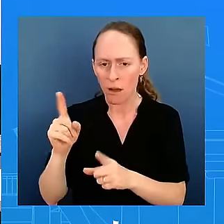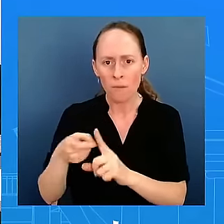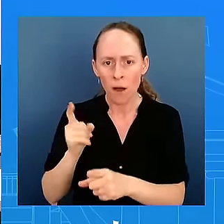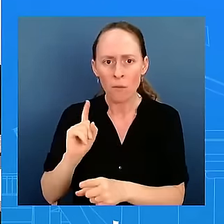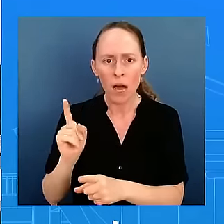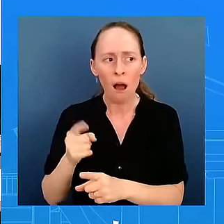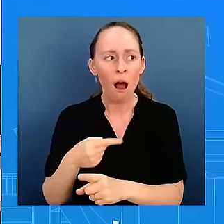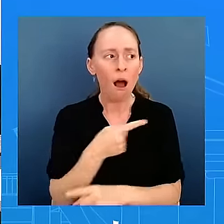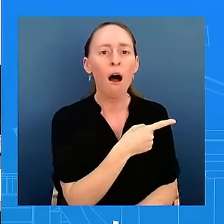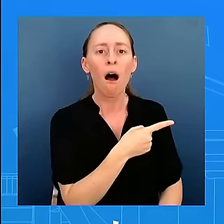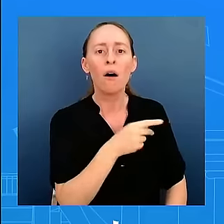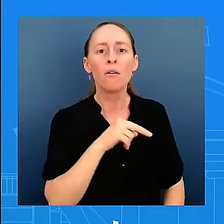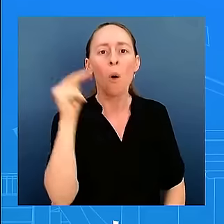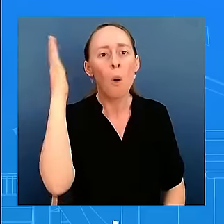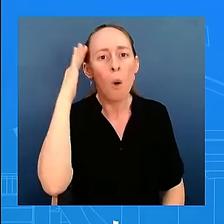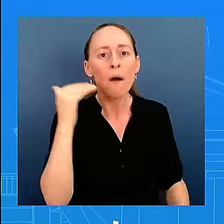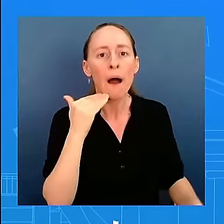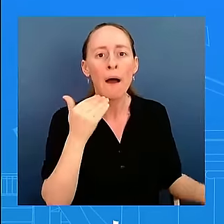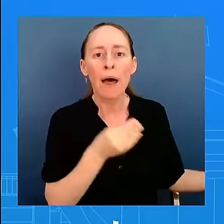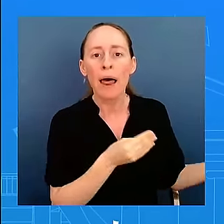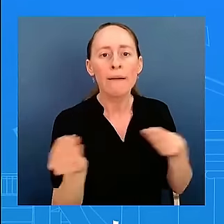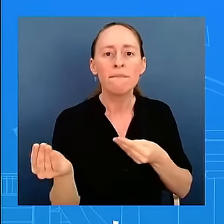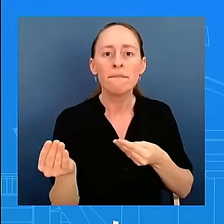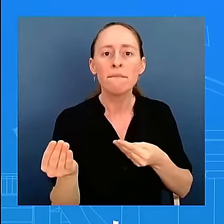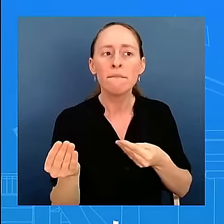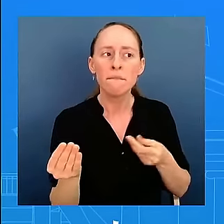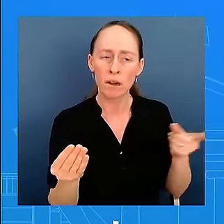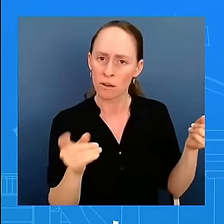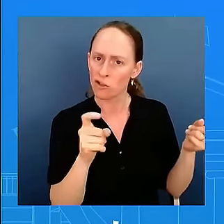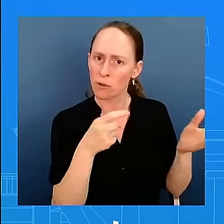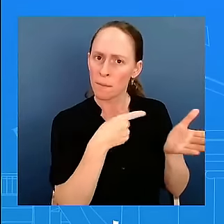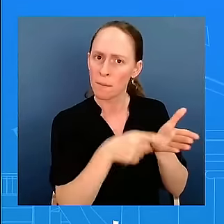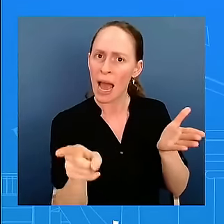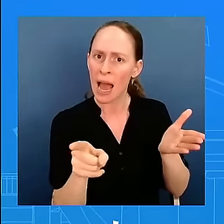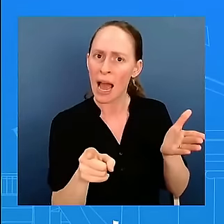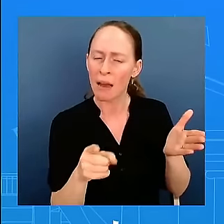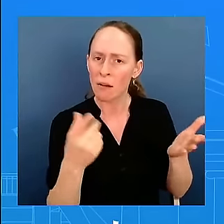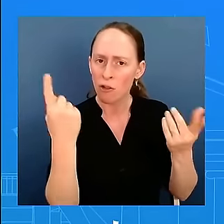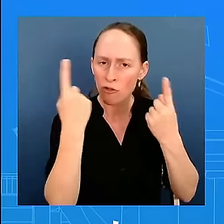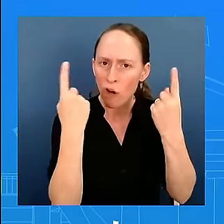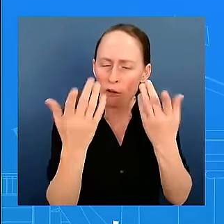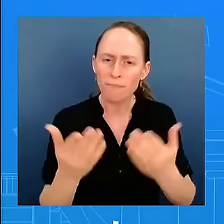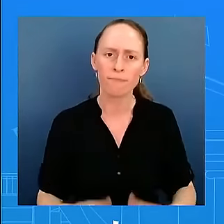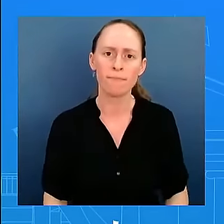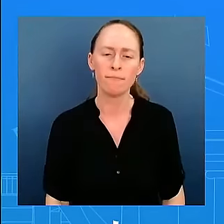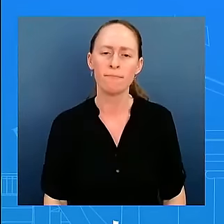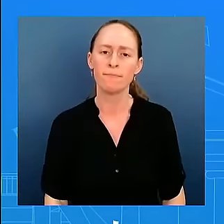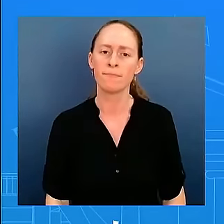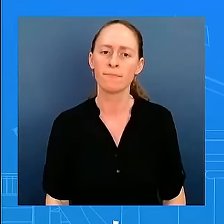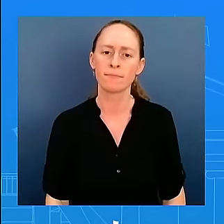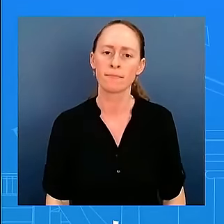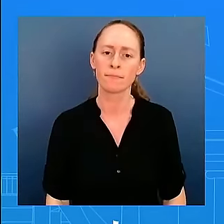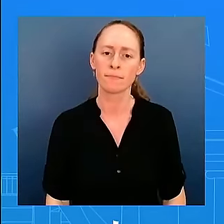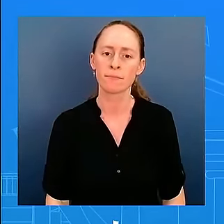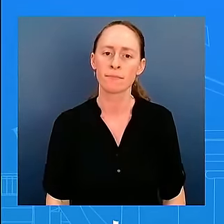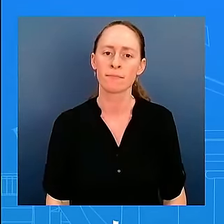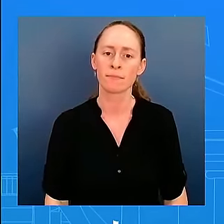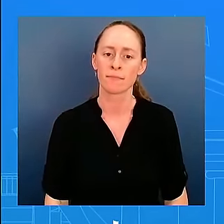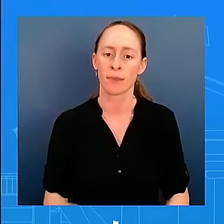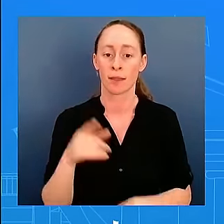on this? Look, Mr. Kim continues to export military capability